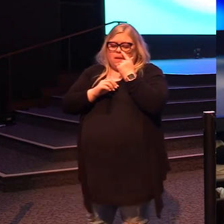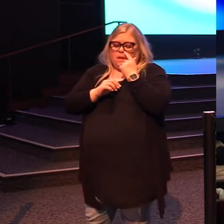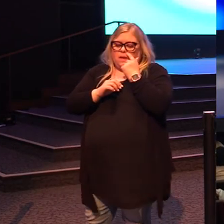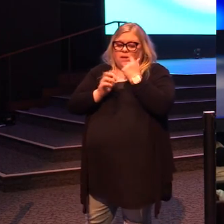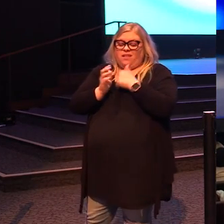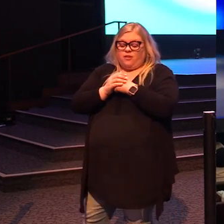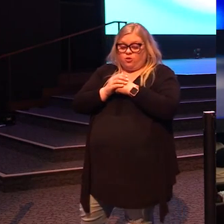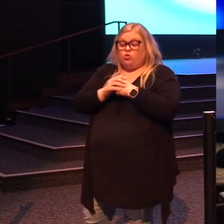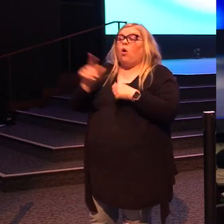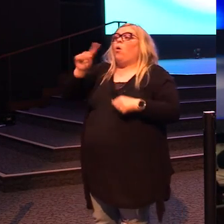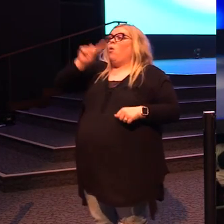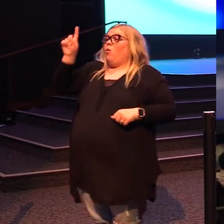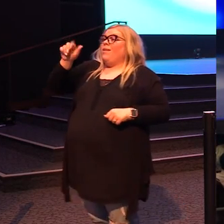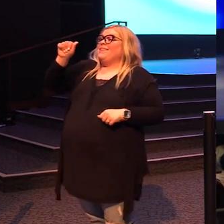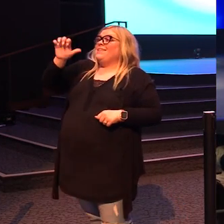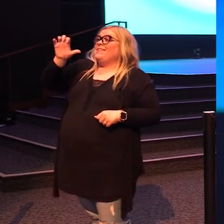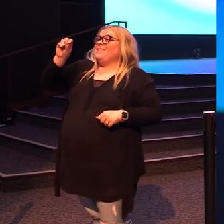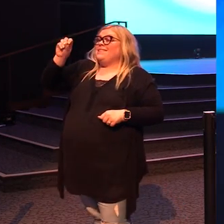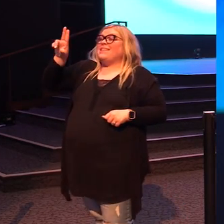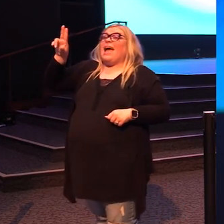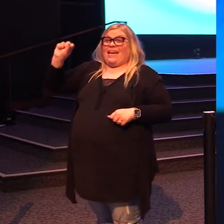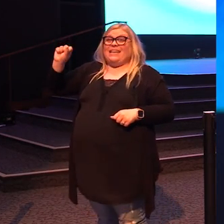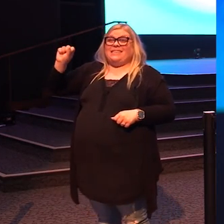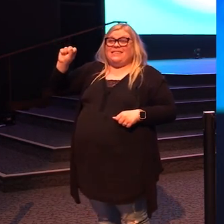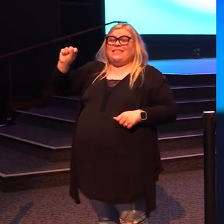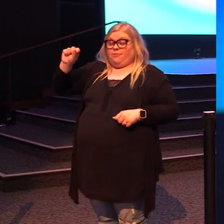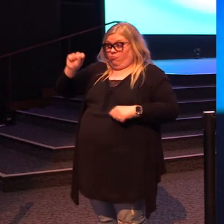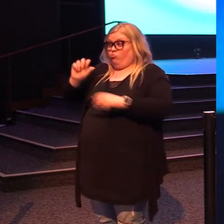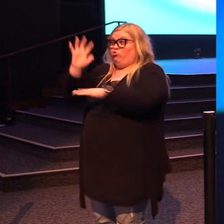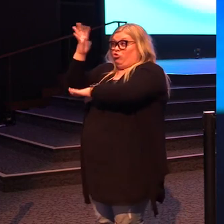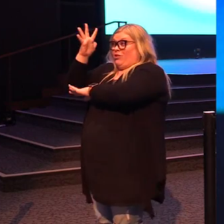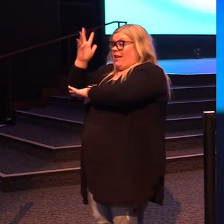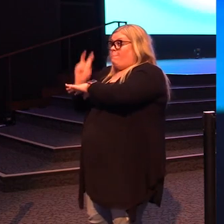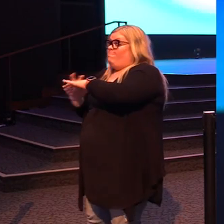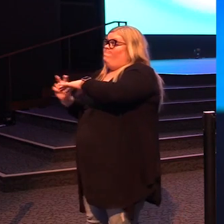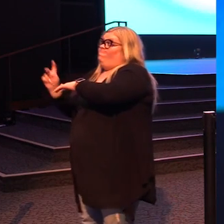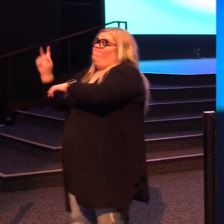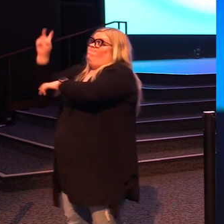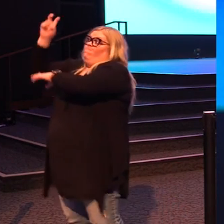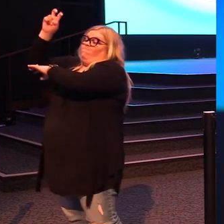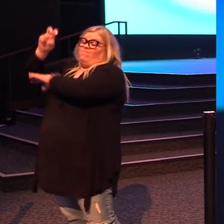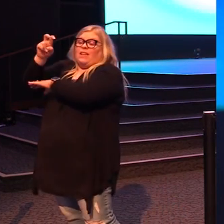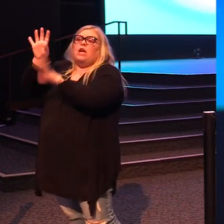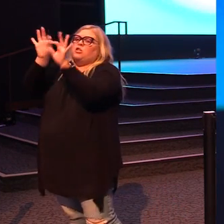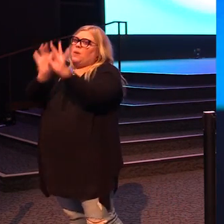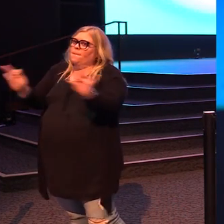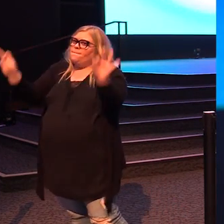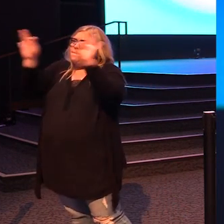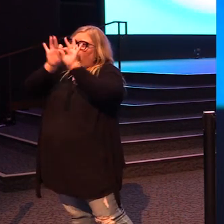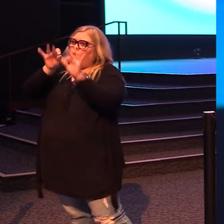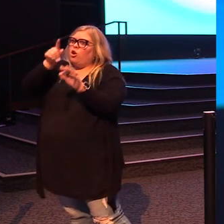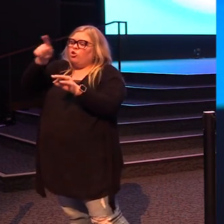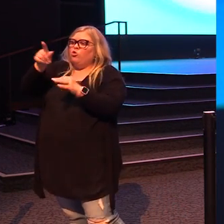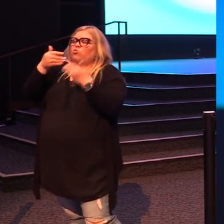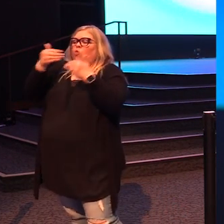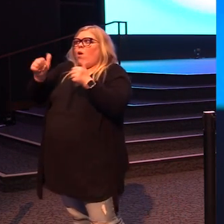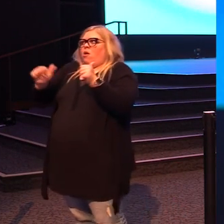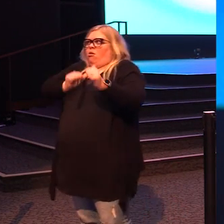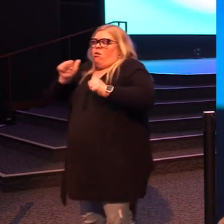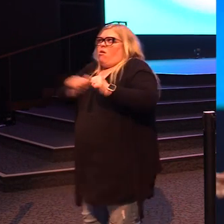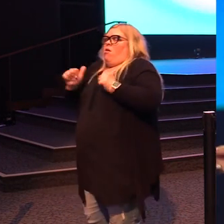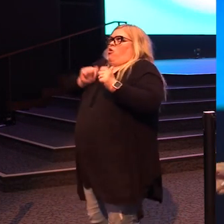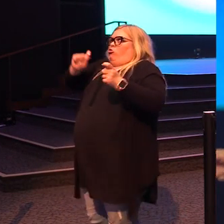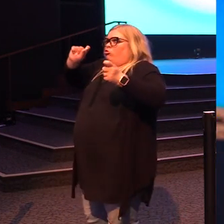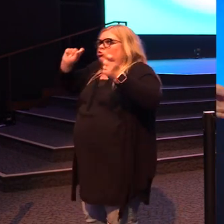And so Zacchaeus, he climbs the tree and this is why it's important that you begin to climb the tree, that you